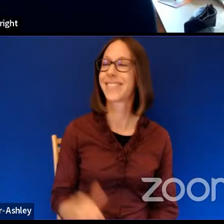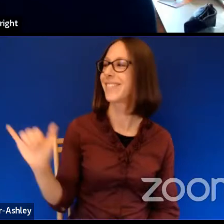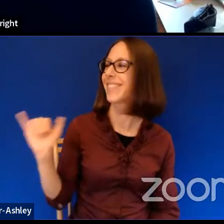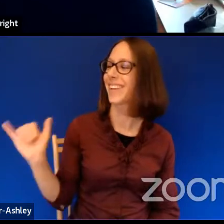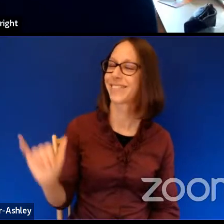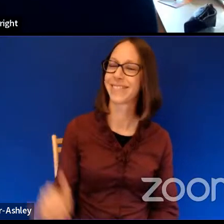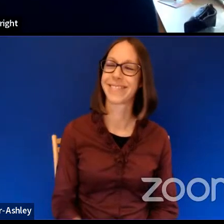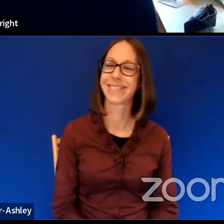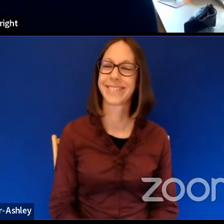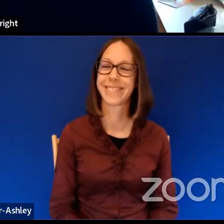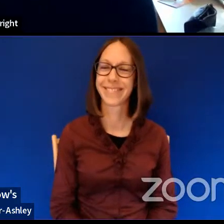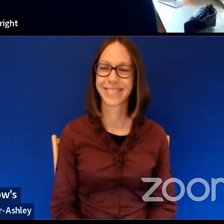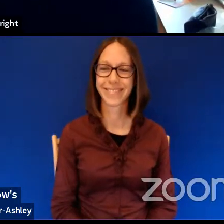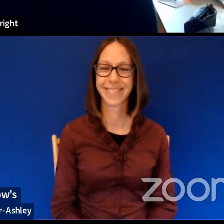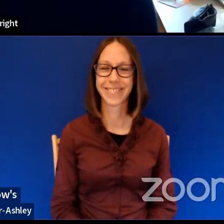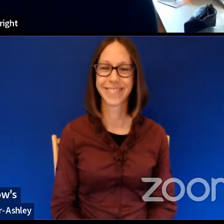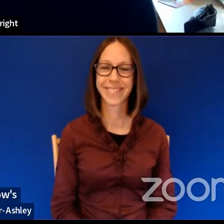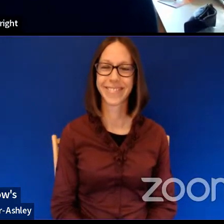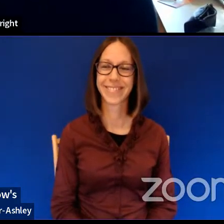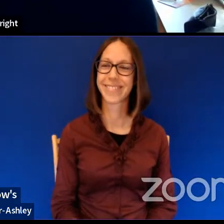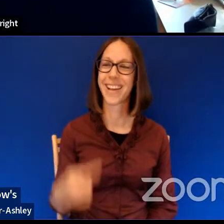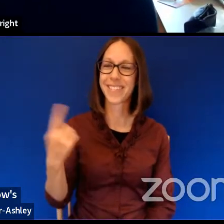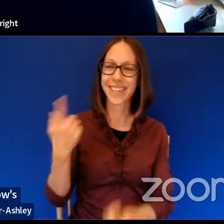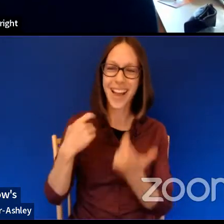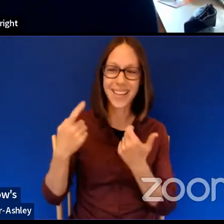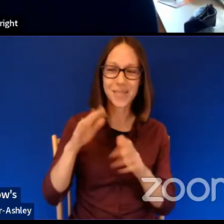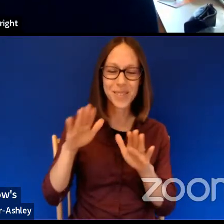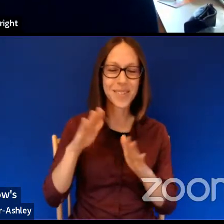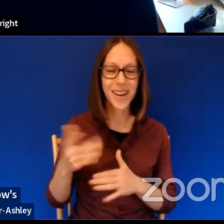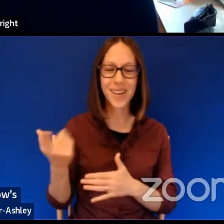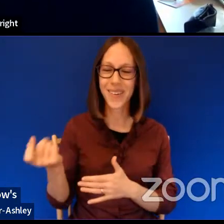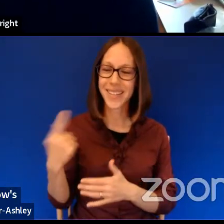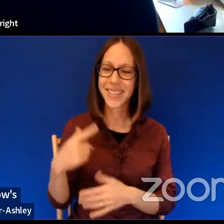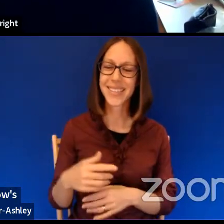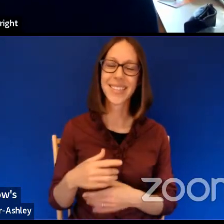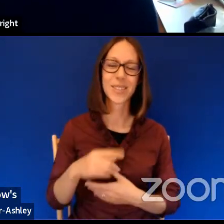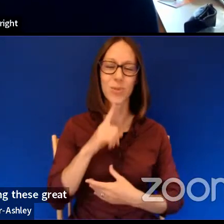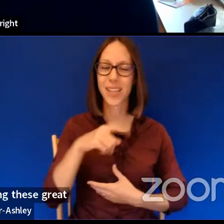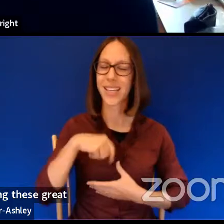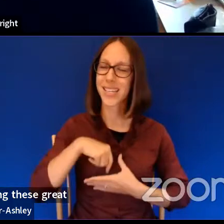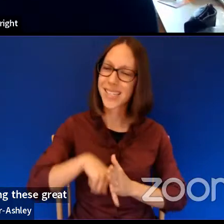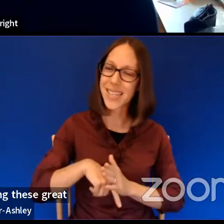Jeez. Miles is asking these great questions. Getting to the deep stuff here. Yeah.